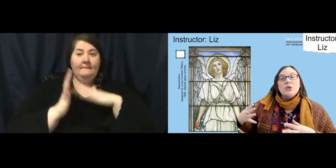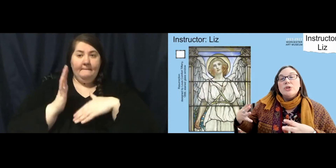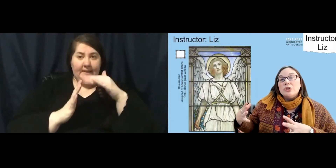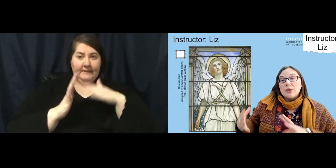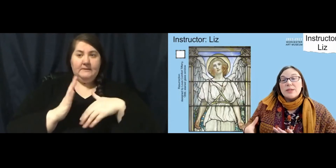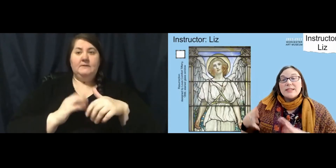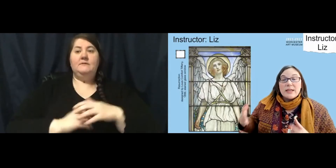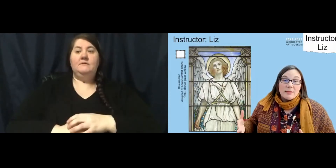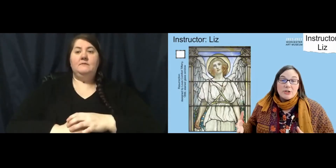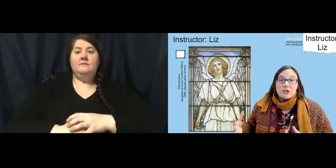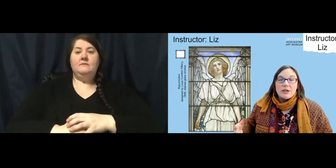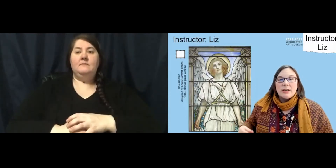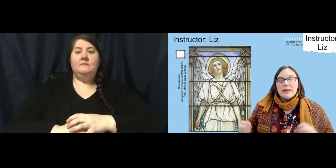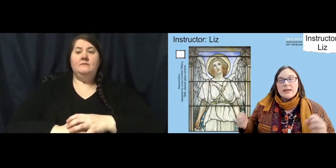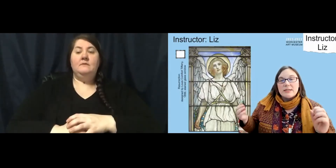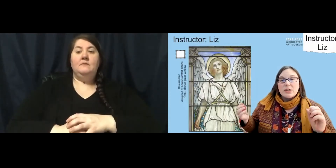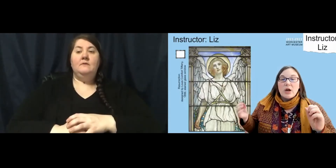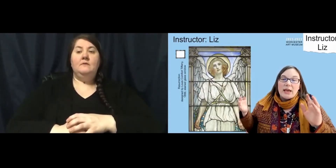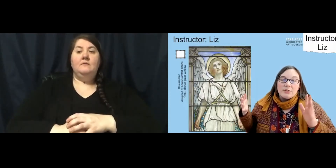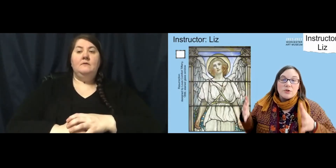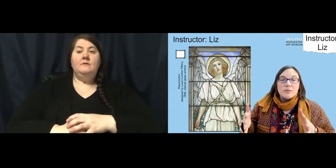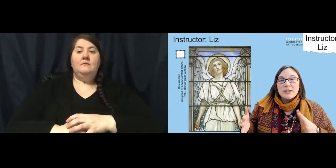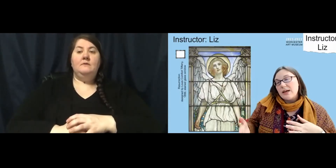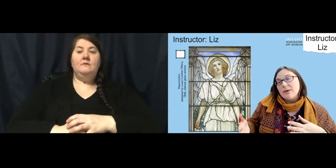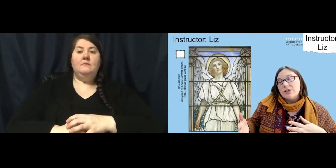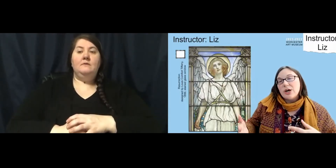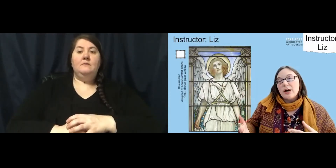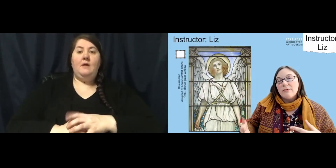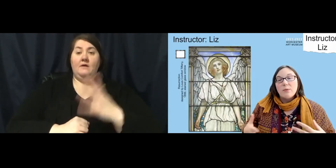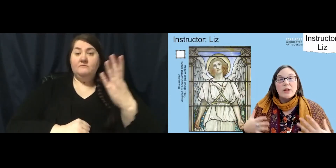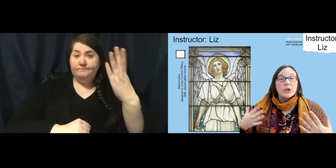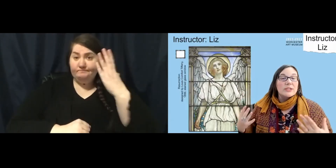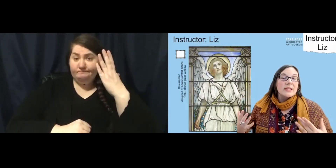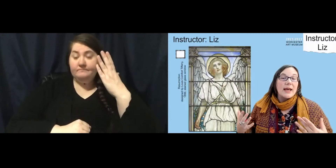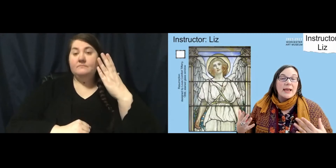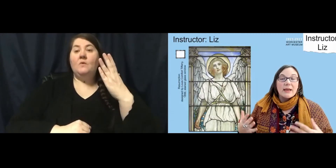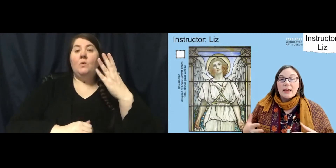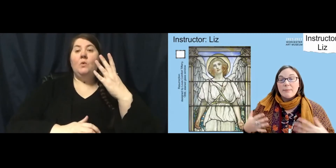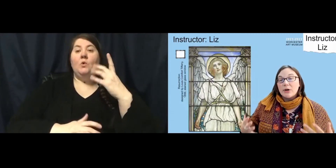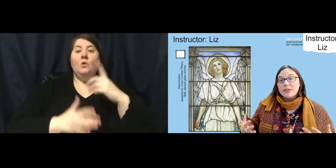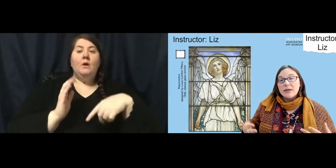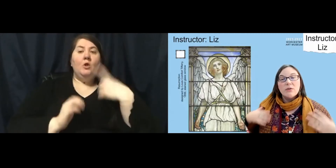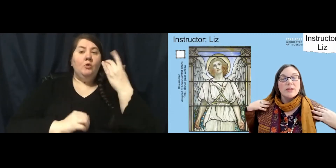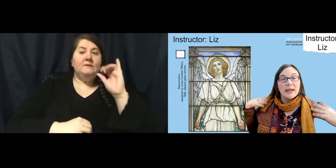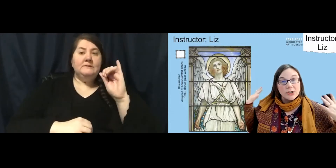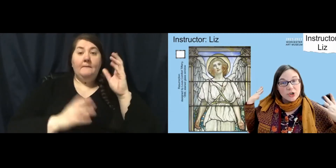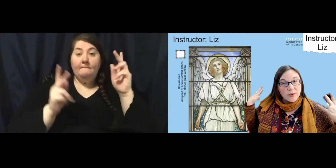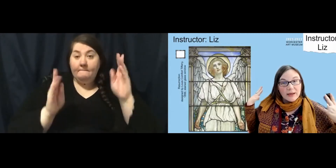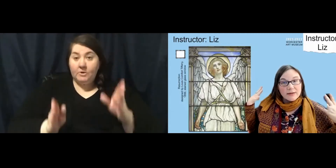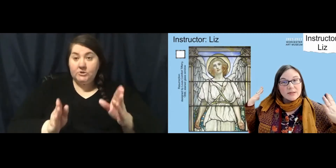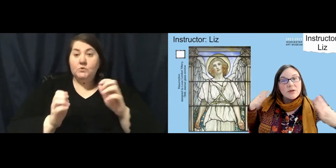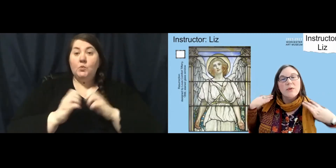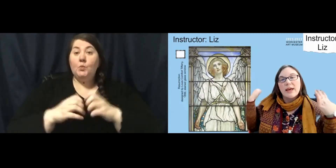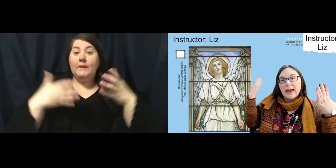So this image is a zoomed in image of what looks like a person with angel